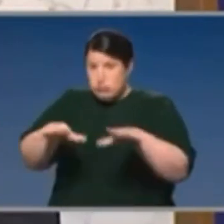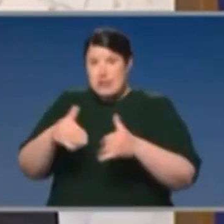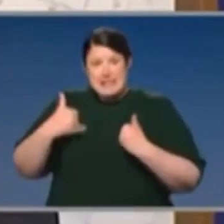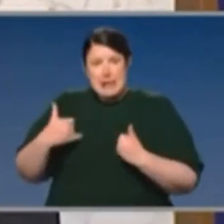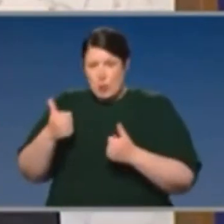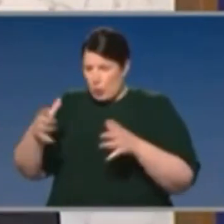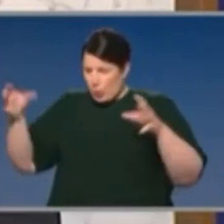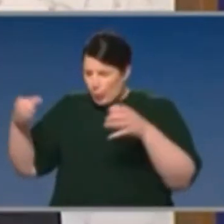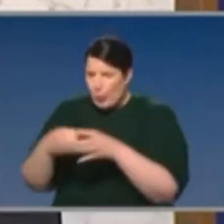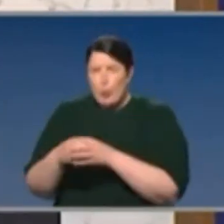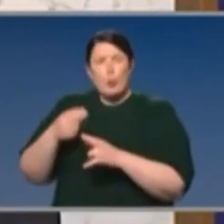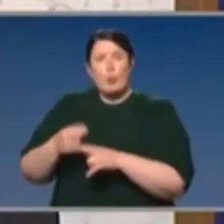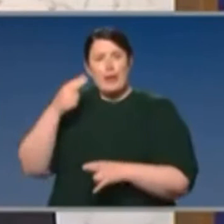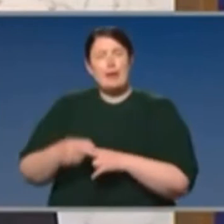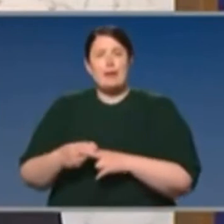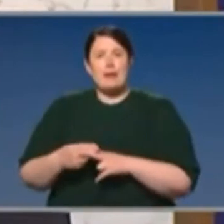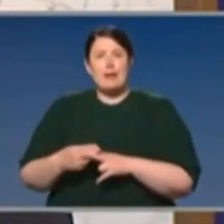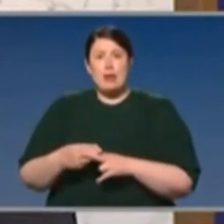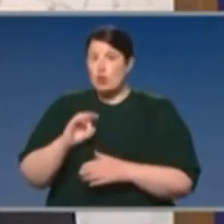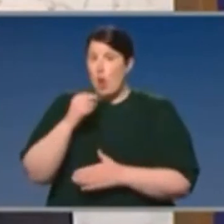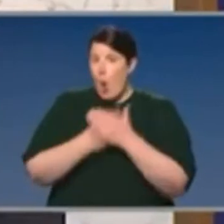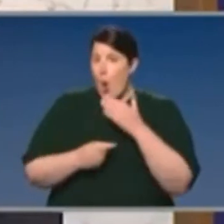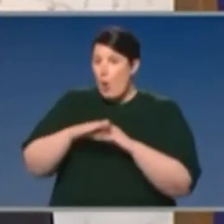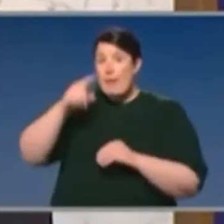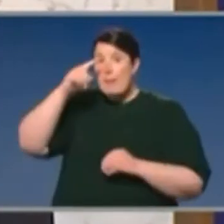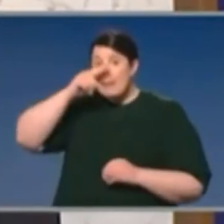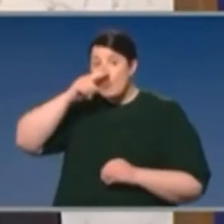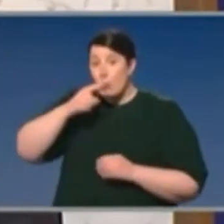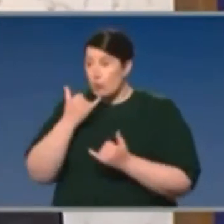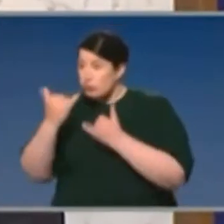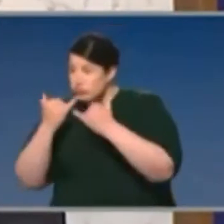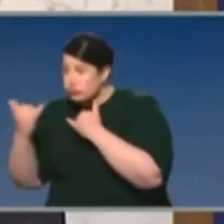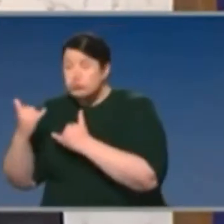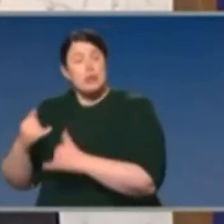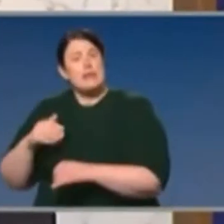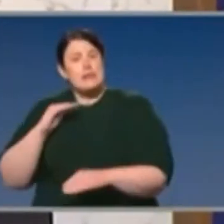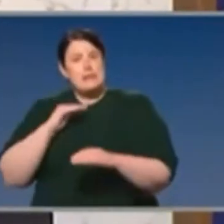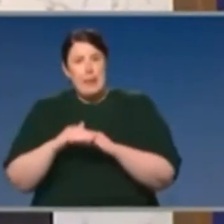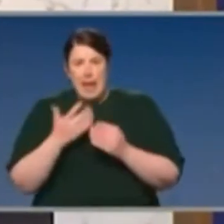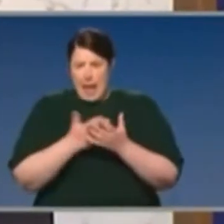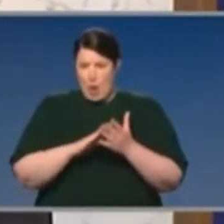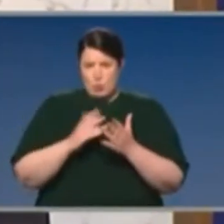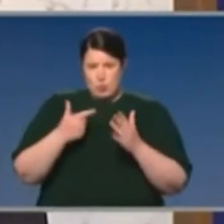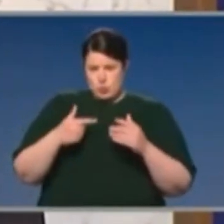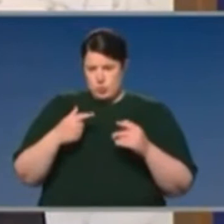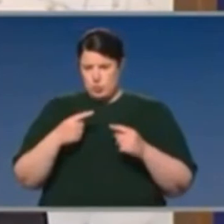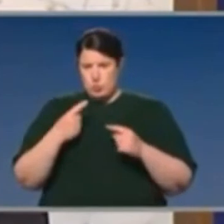teams. They've got a large group of people. It's not just about tracing. It's about the outbreak response. It's about the